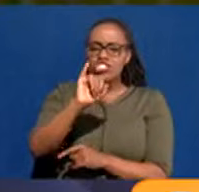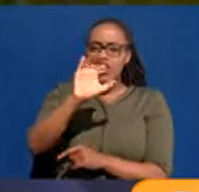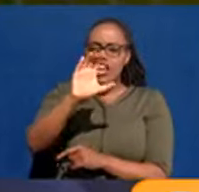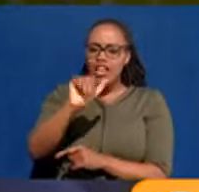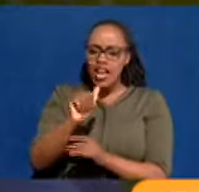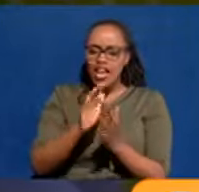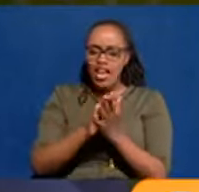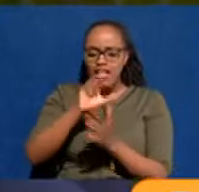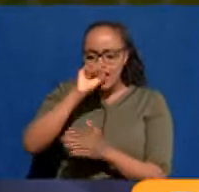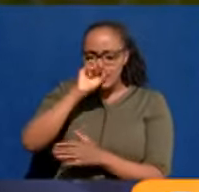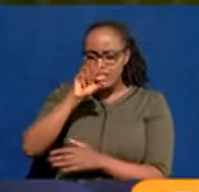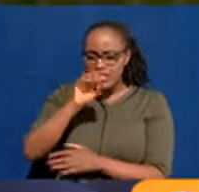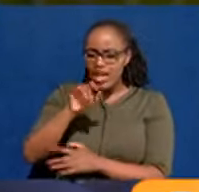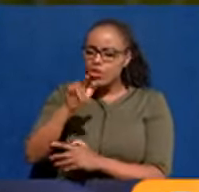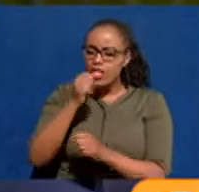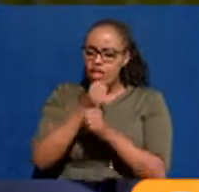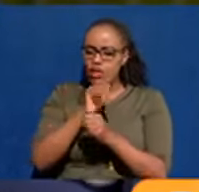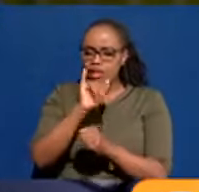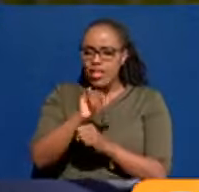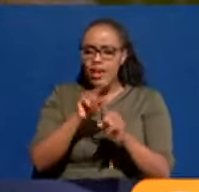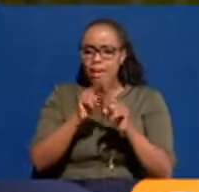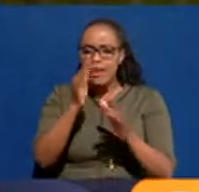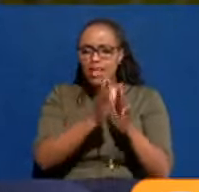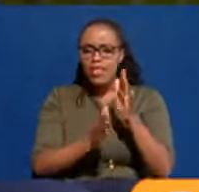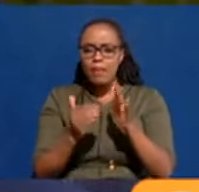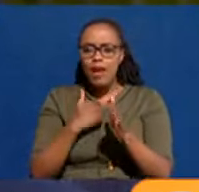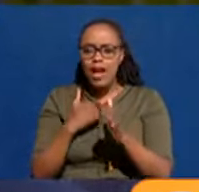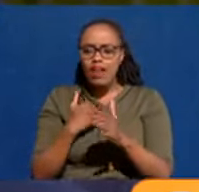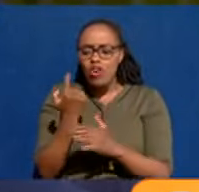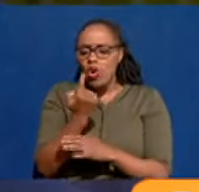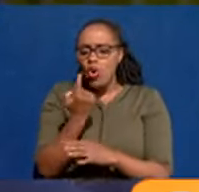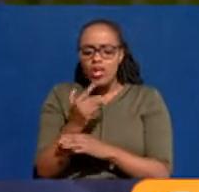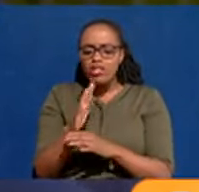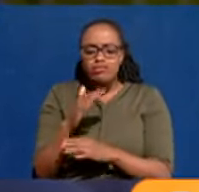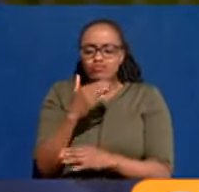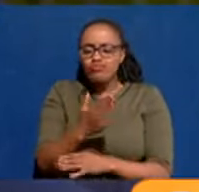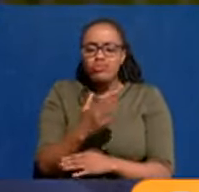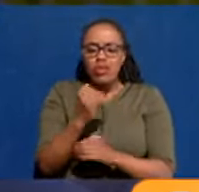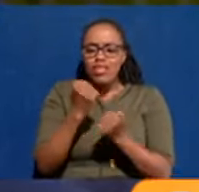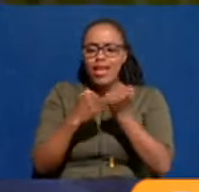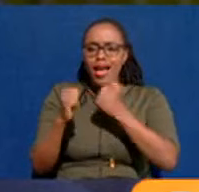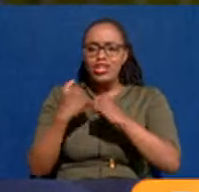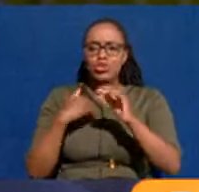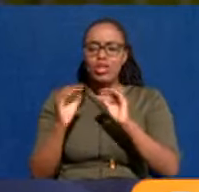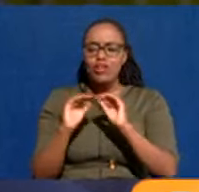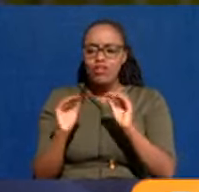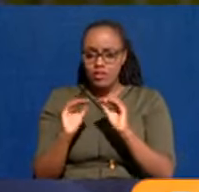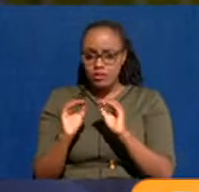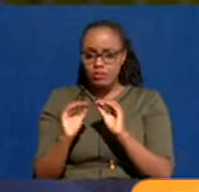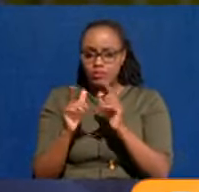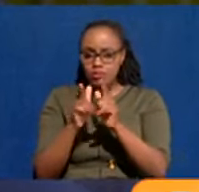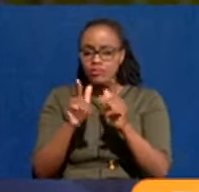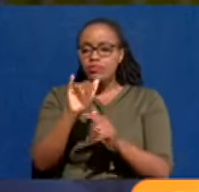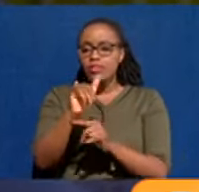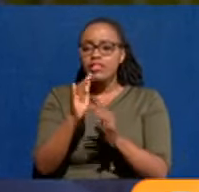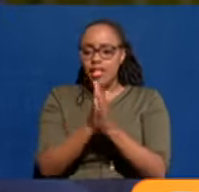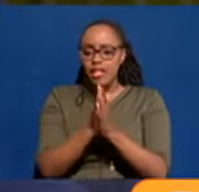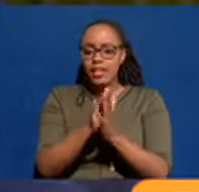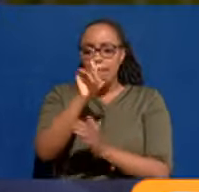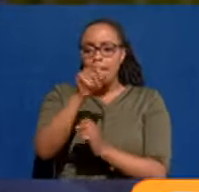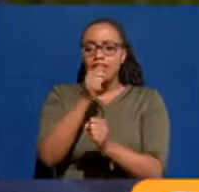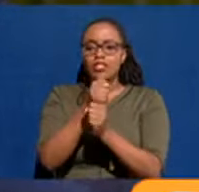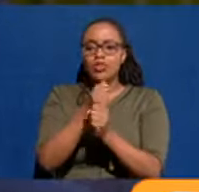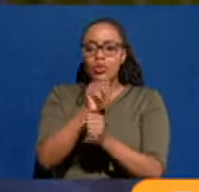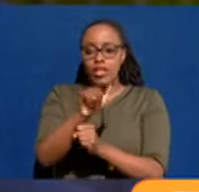then removed 100 million shillings. But those plans have been just in people's desks. So we said, look, let's make the tough decisions. Let's do what must be done.